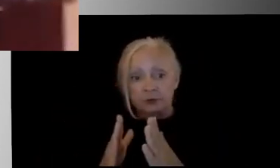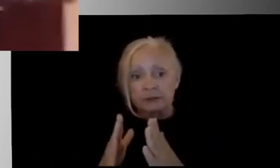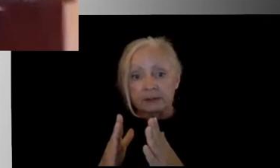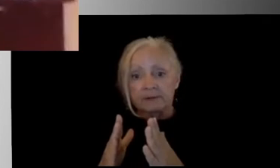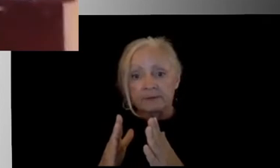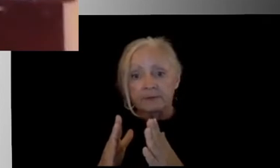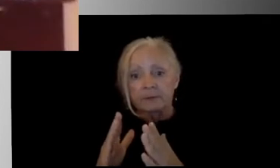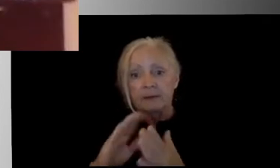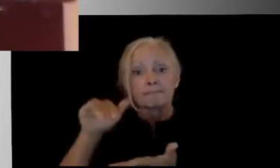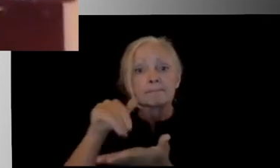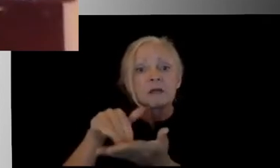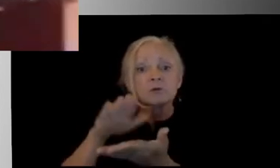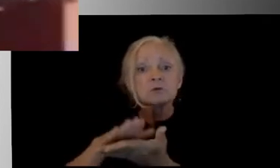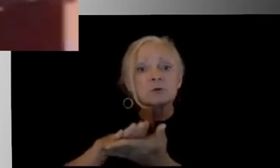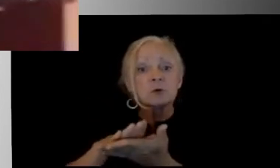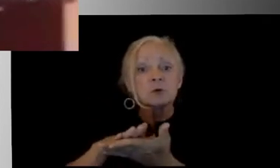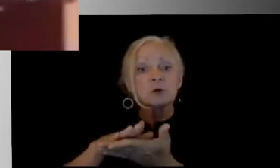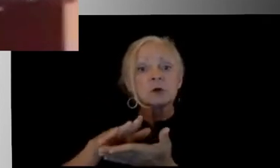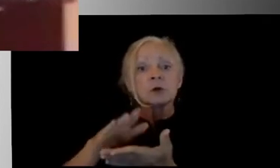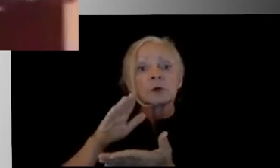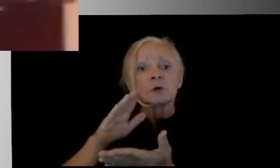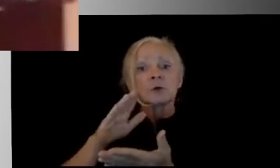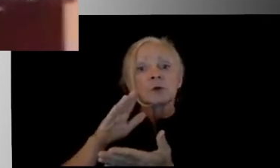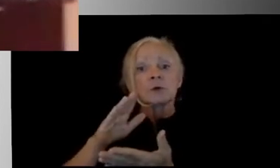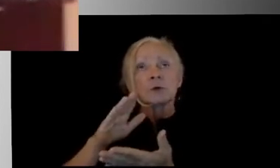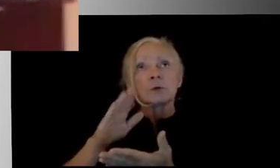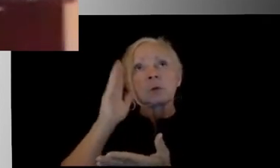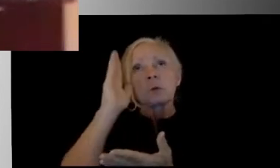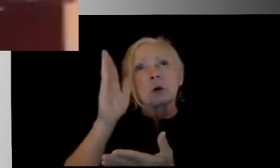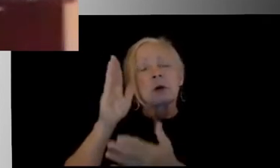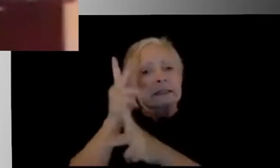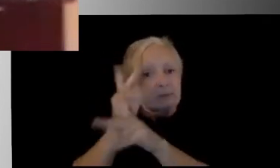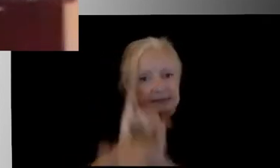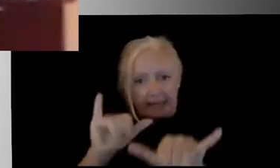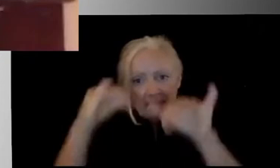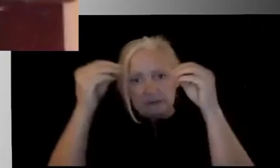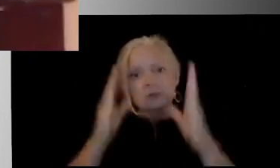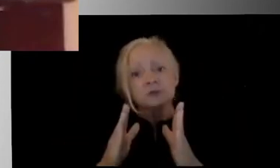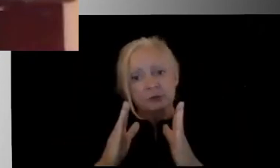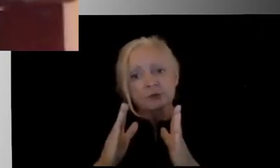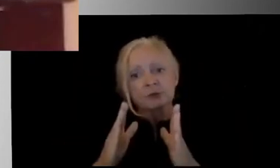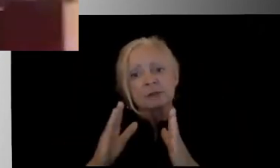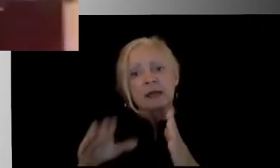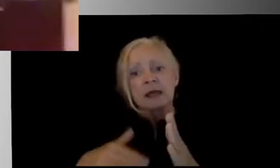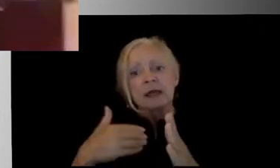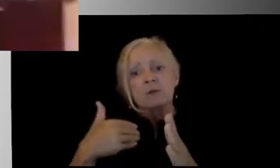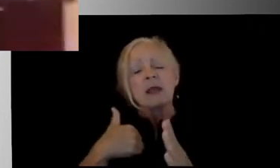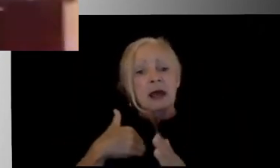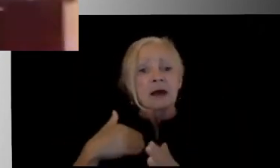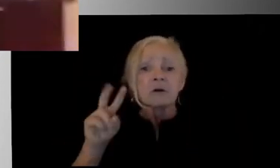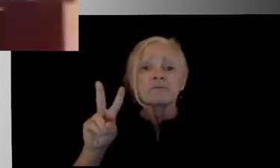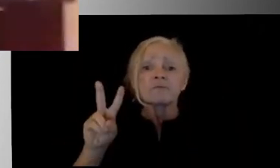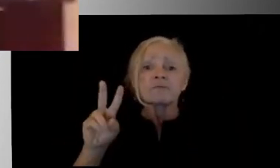Our junior high model will be included with the teachers that are currently teaching junior high, and we have a model for that, and then we do offer a virtual high school,